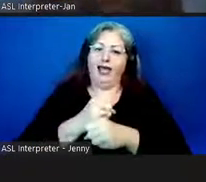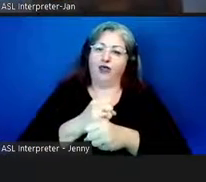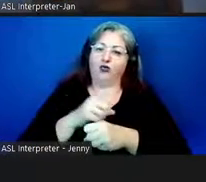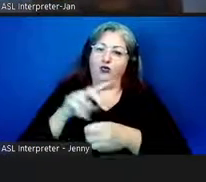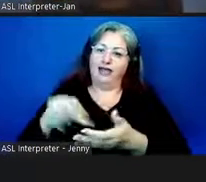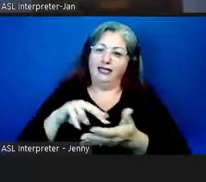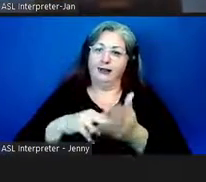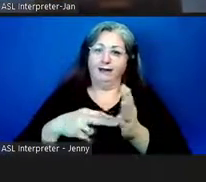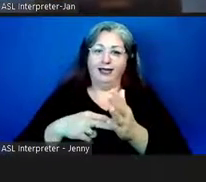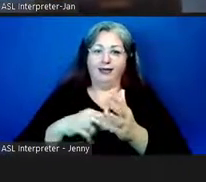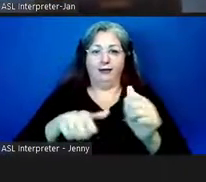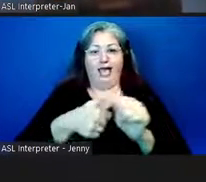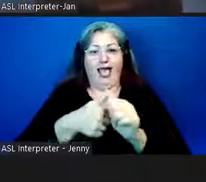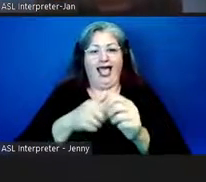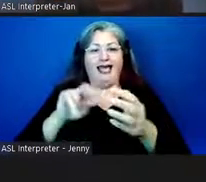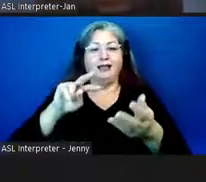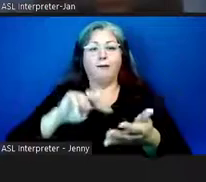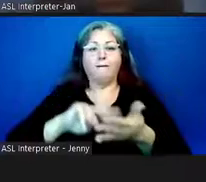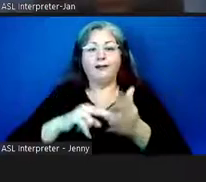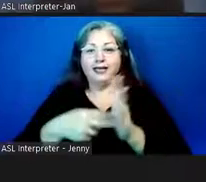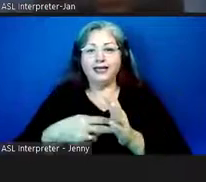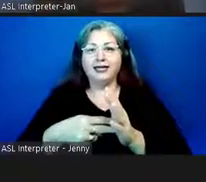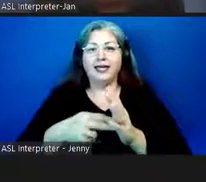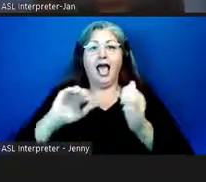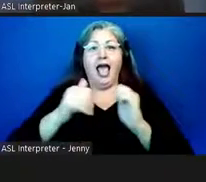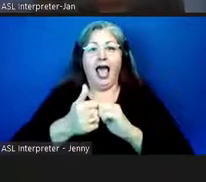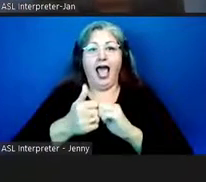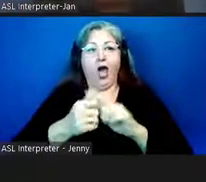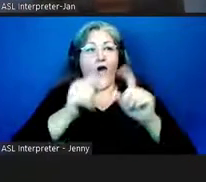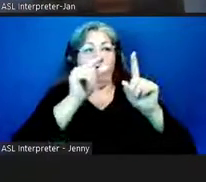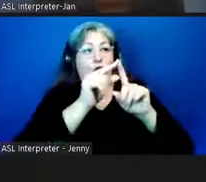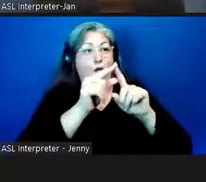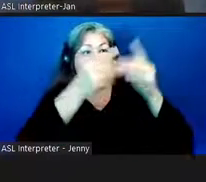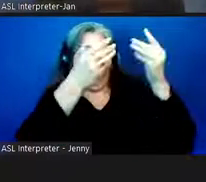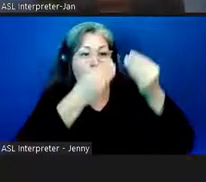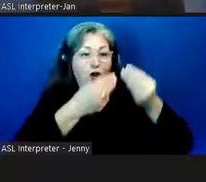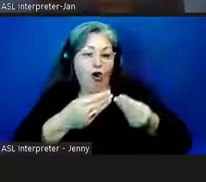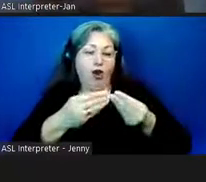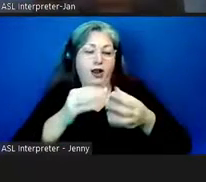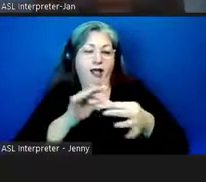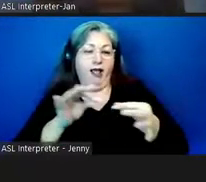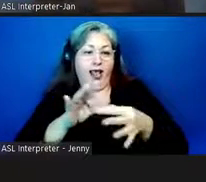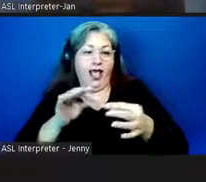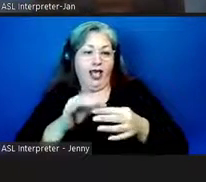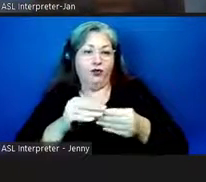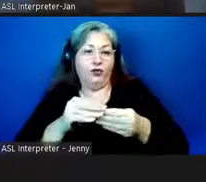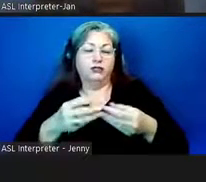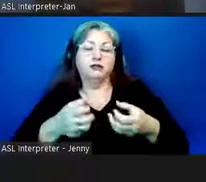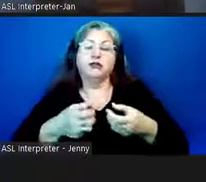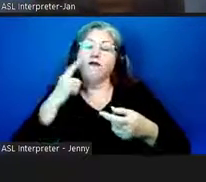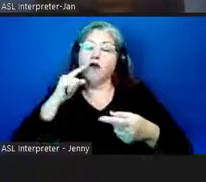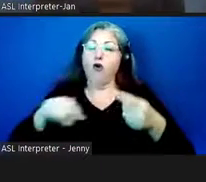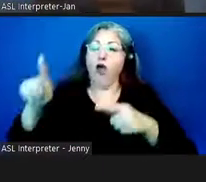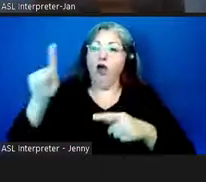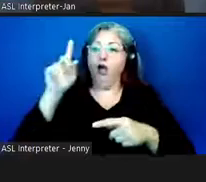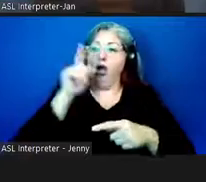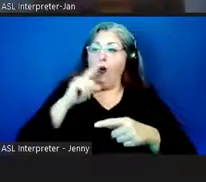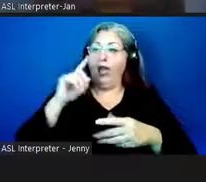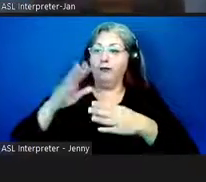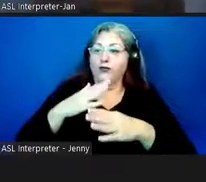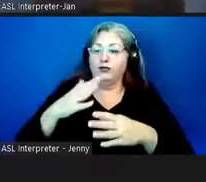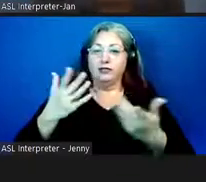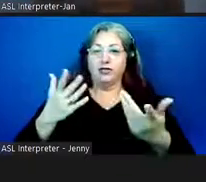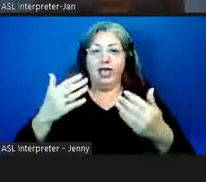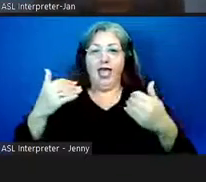the meaning of the dance which is carried out in words in language for hawaiian music there is no